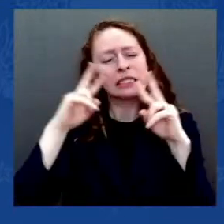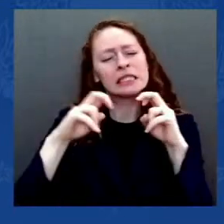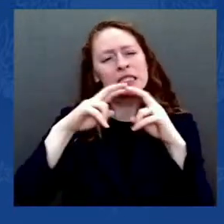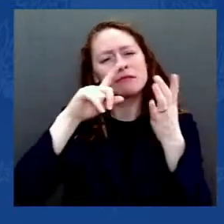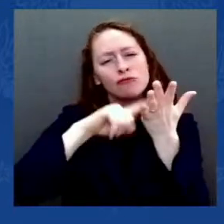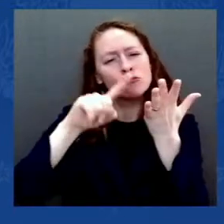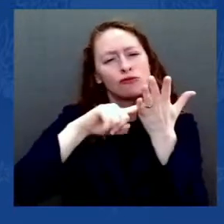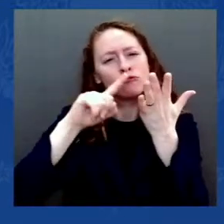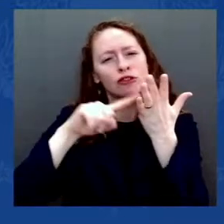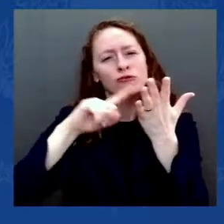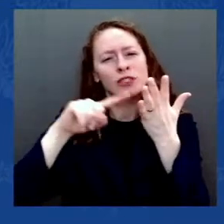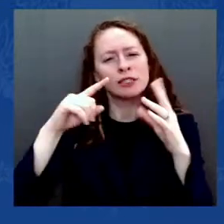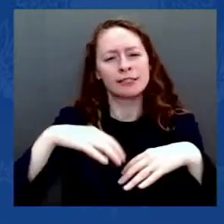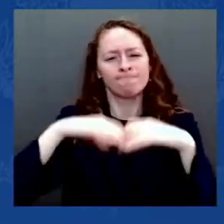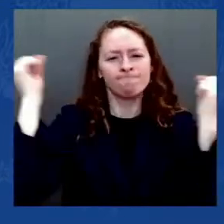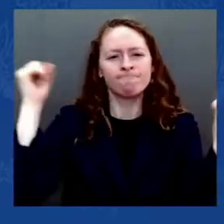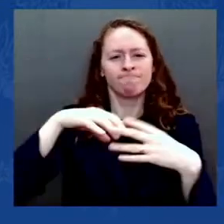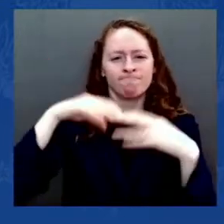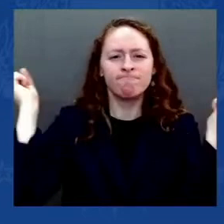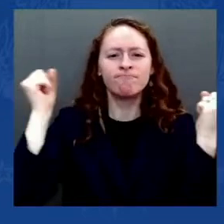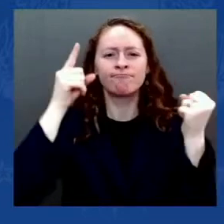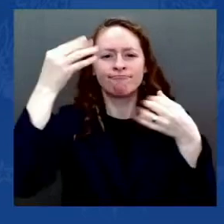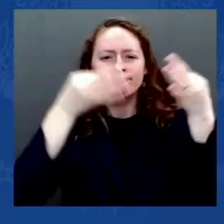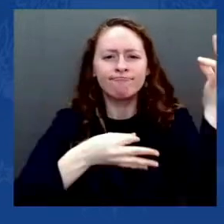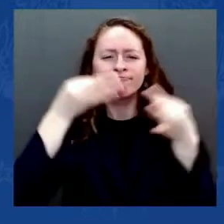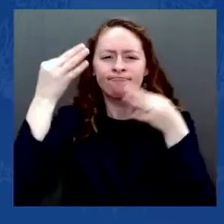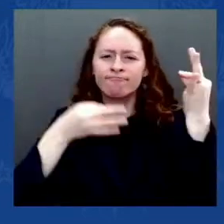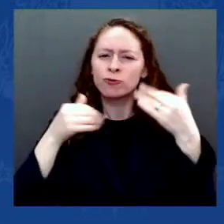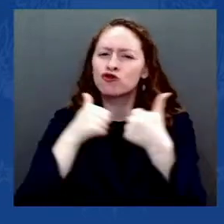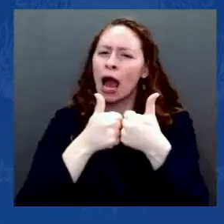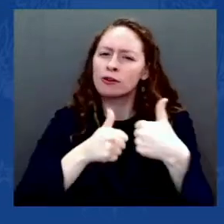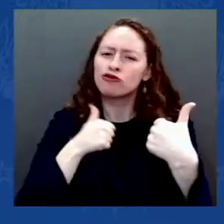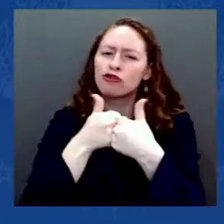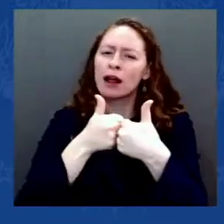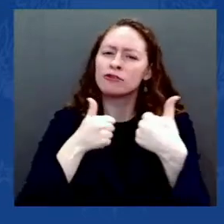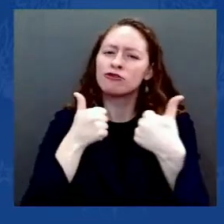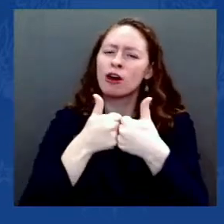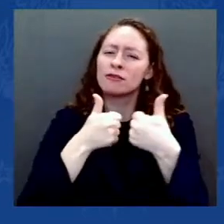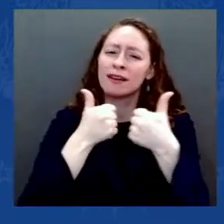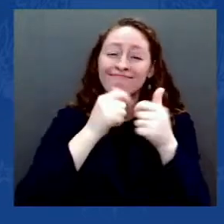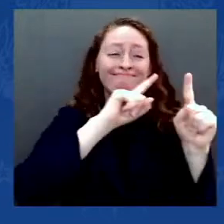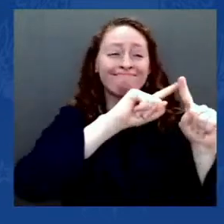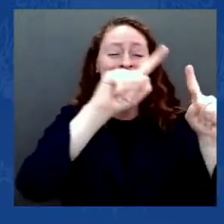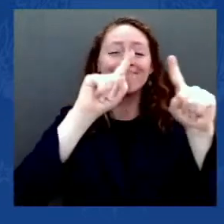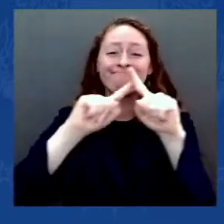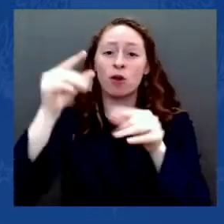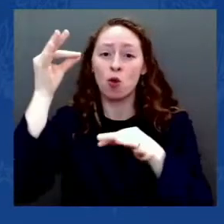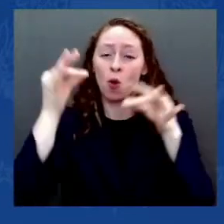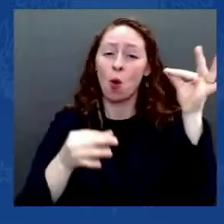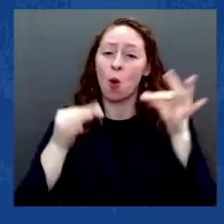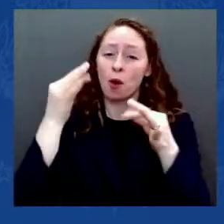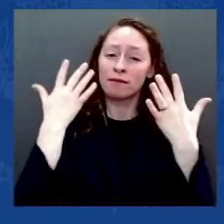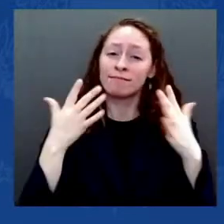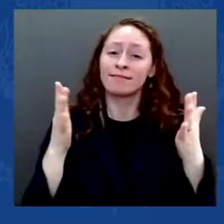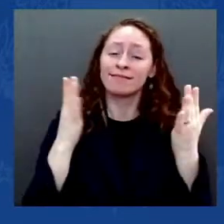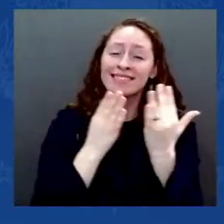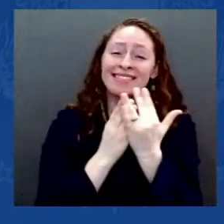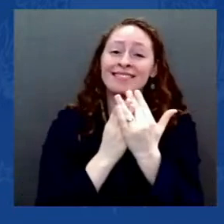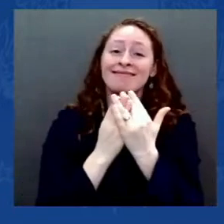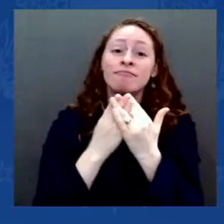in every court in this country that could have been made was made and was rejected,